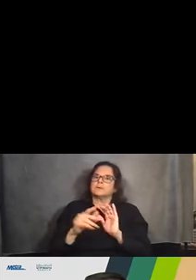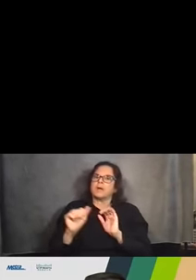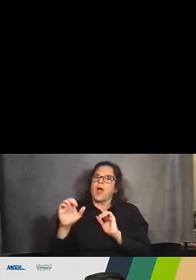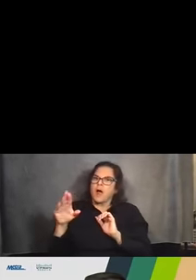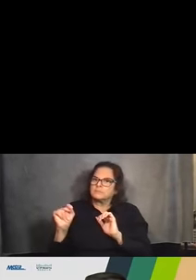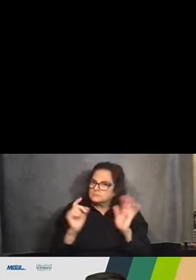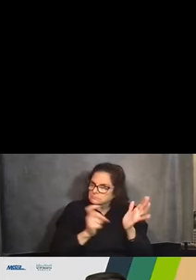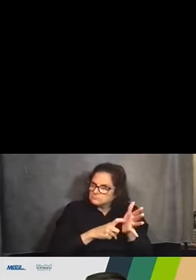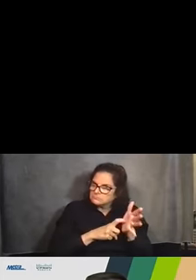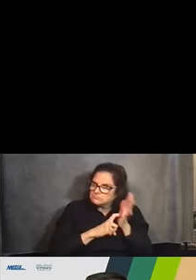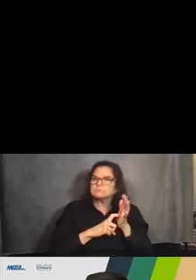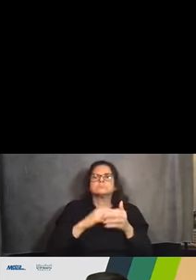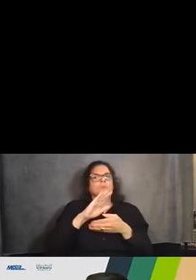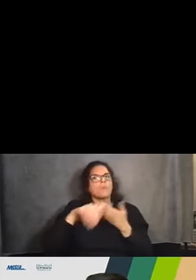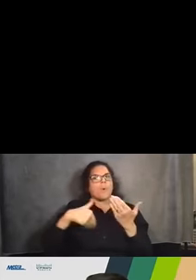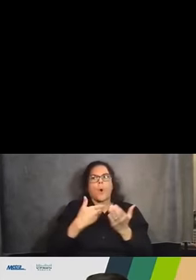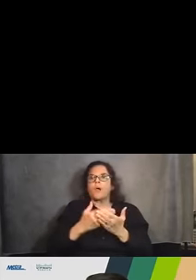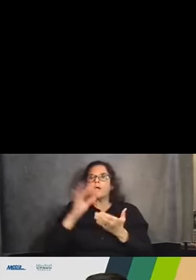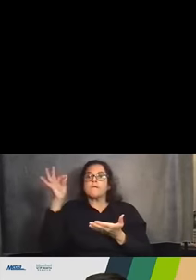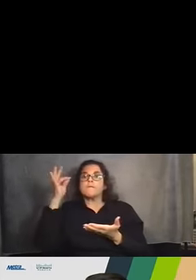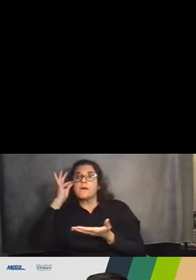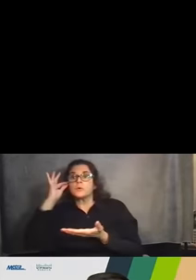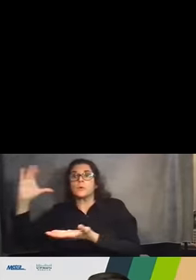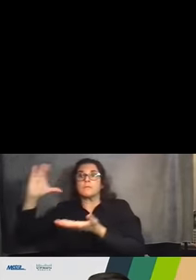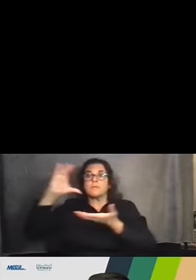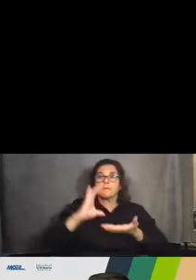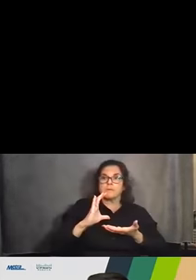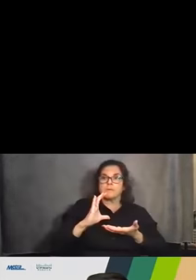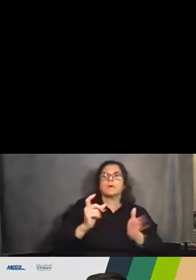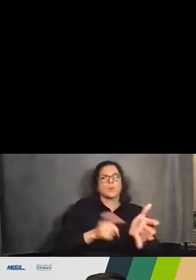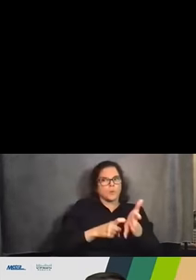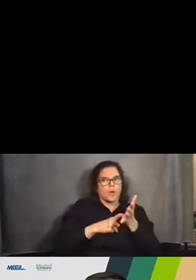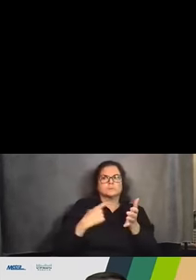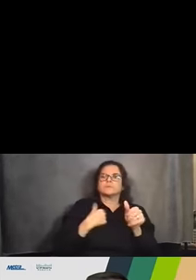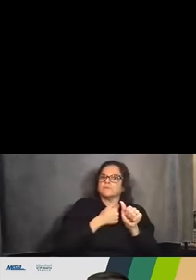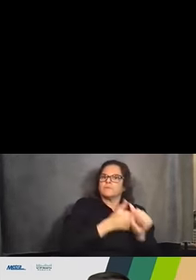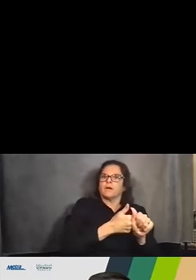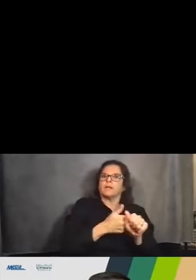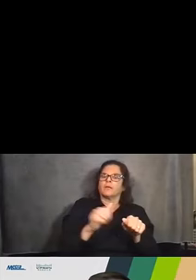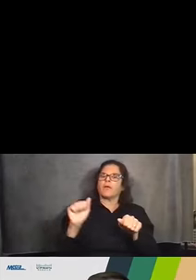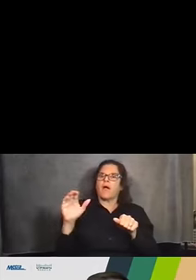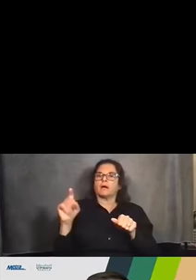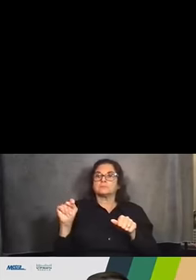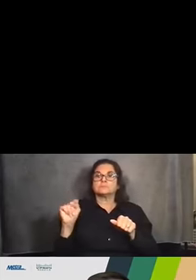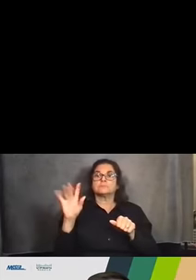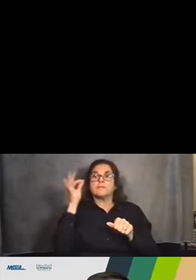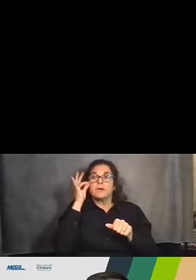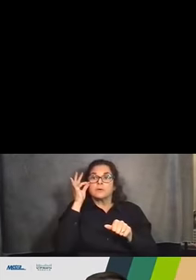for any projects receiving federal funding. The Federal Transit Administration has determined that